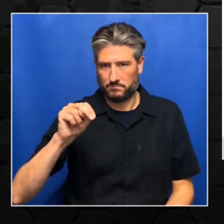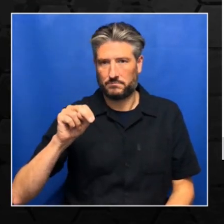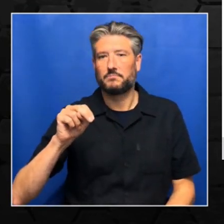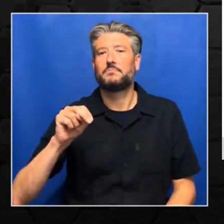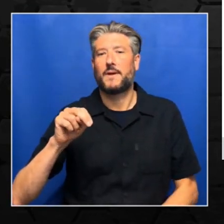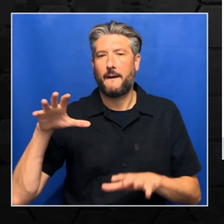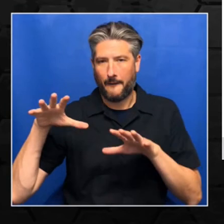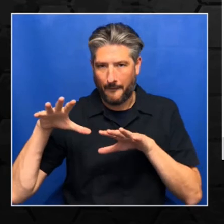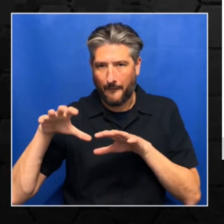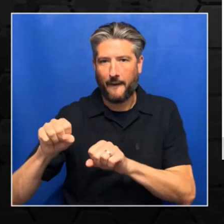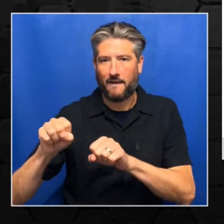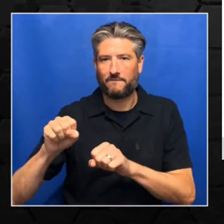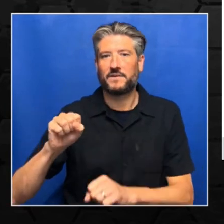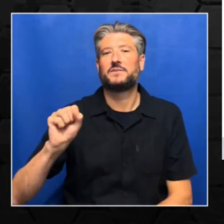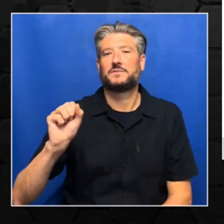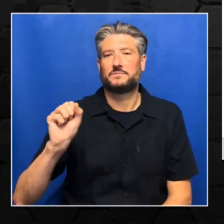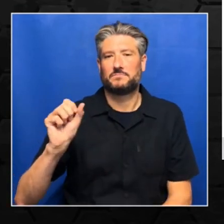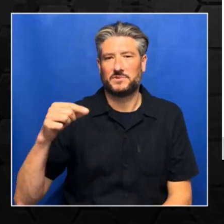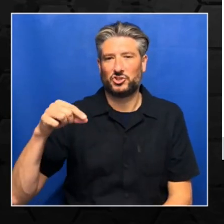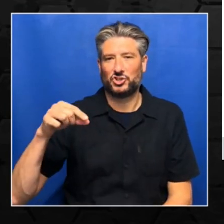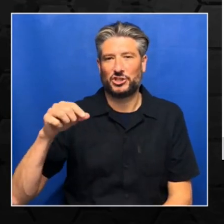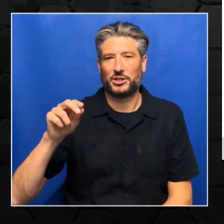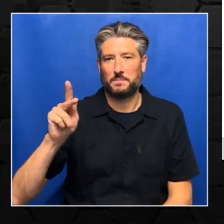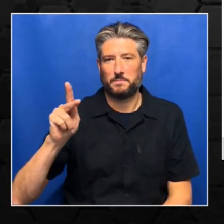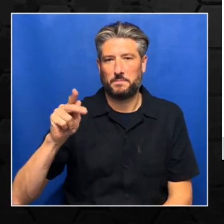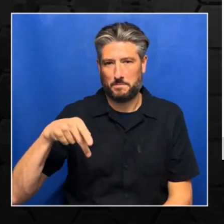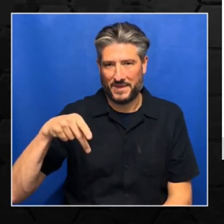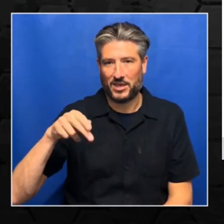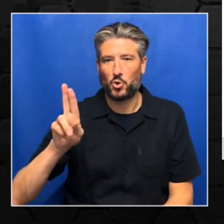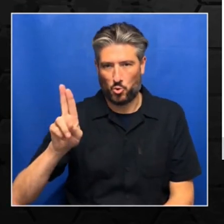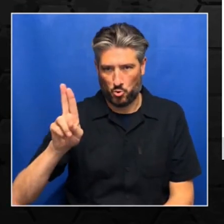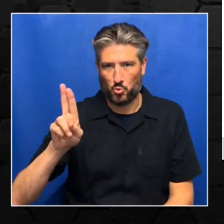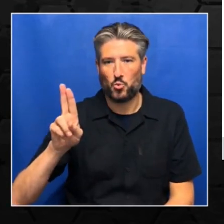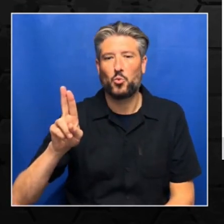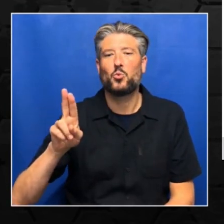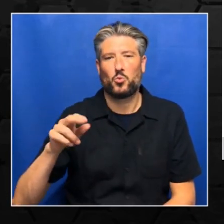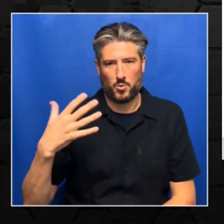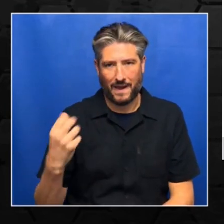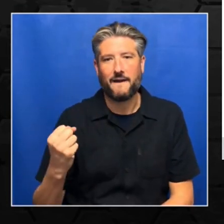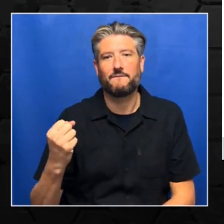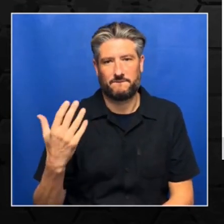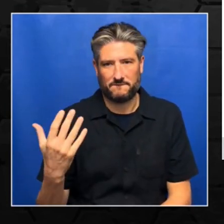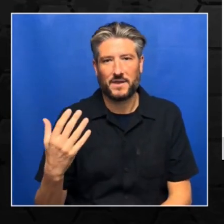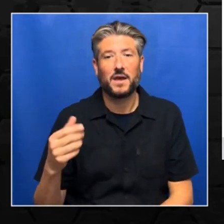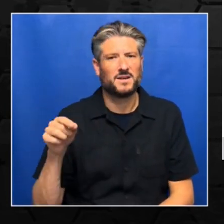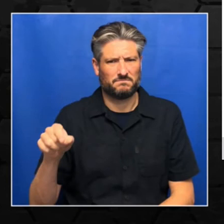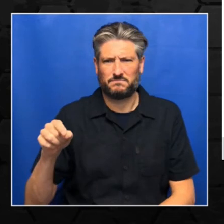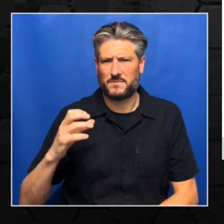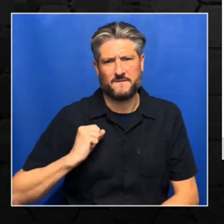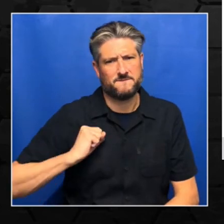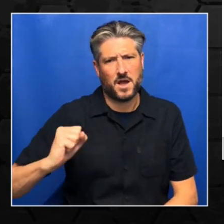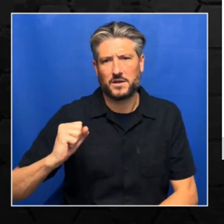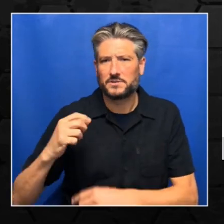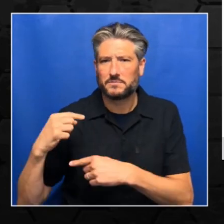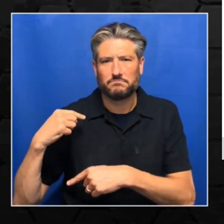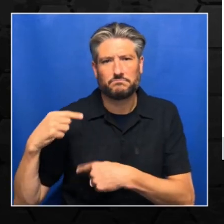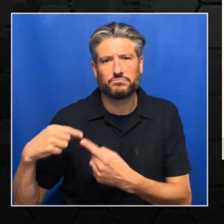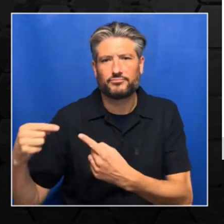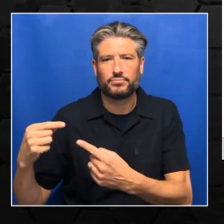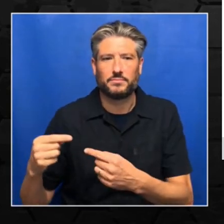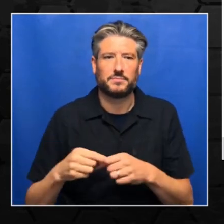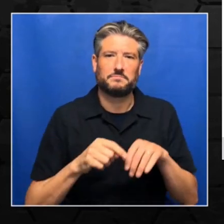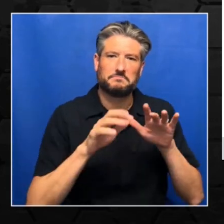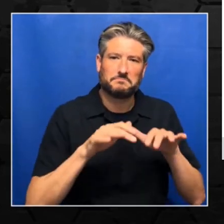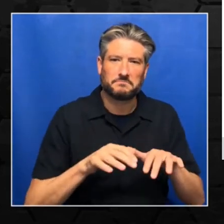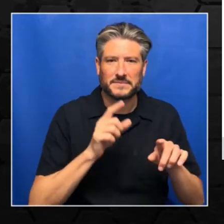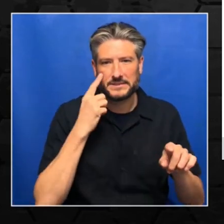So it will train faster and run faster. So as you can see, using QDA device, and then you have all this input and